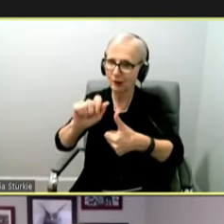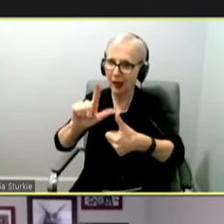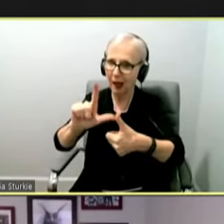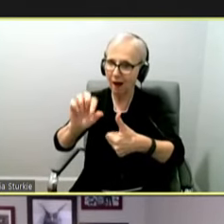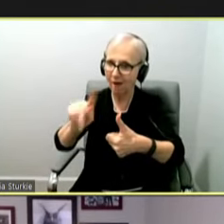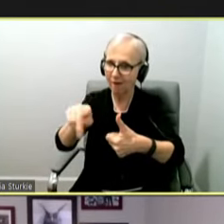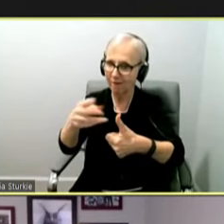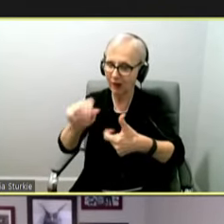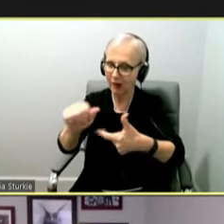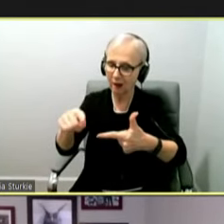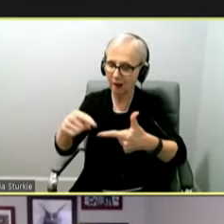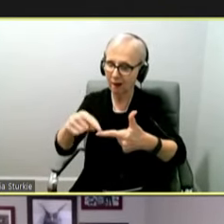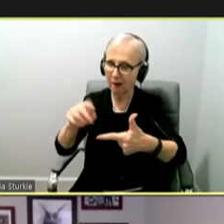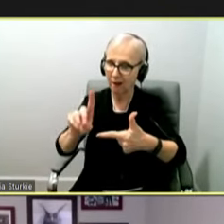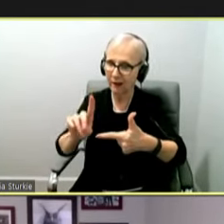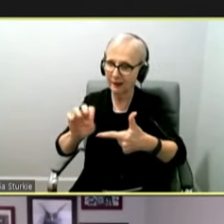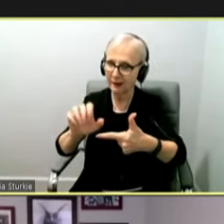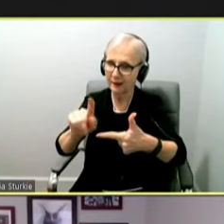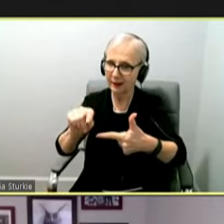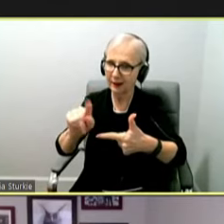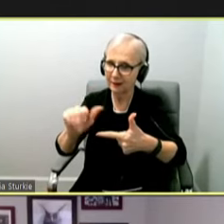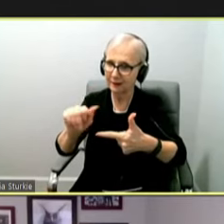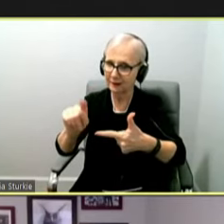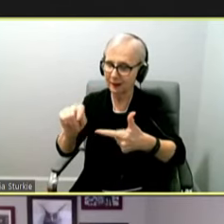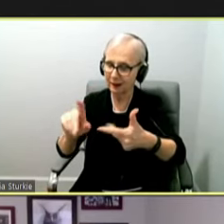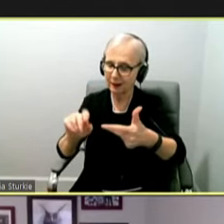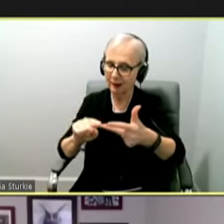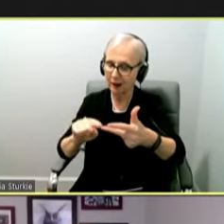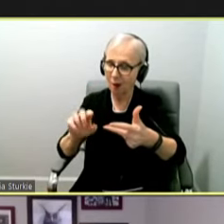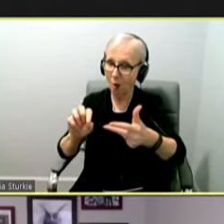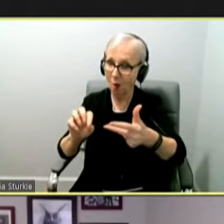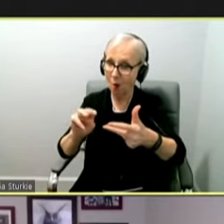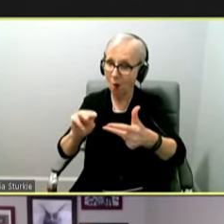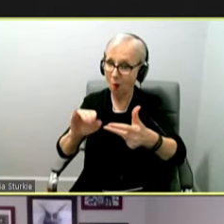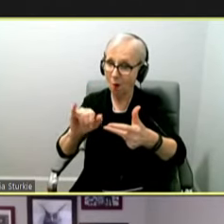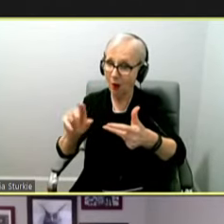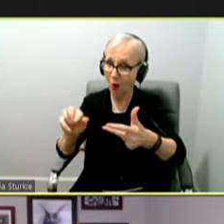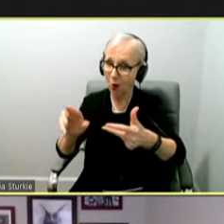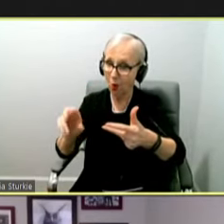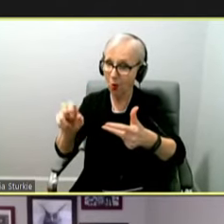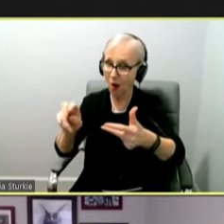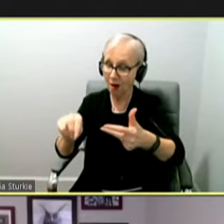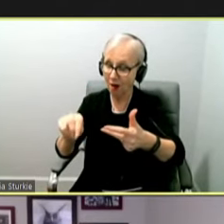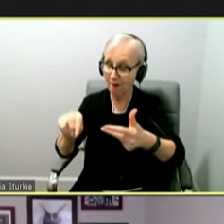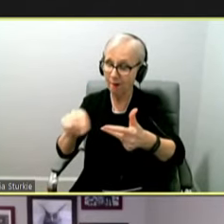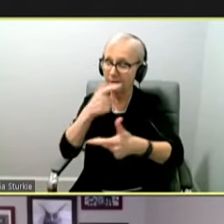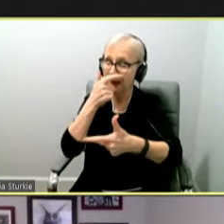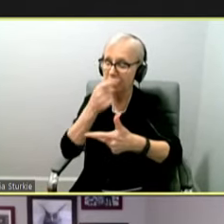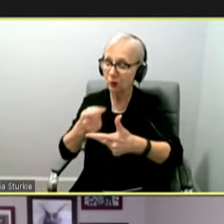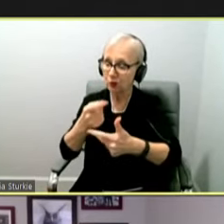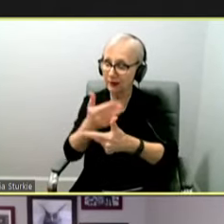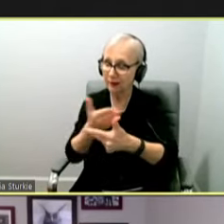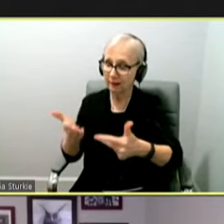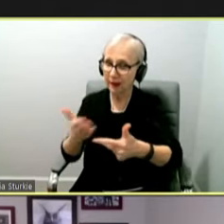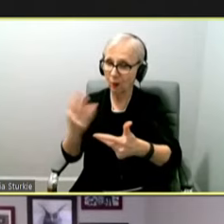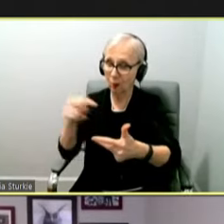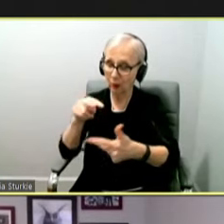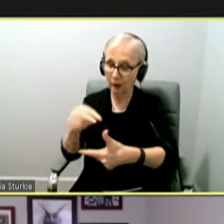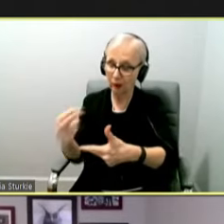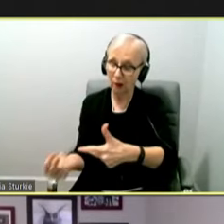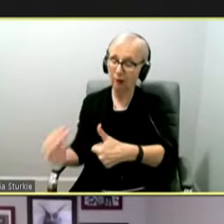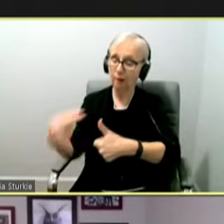now Omicron. Omicron, excuse me. But, you know, I think the interesting thing is that when we look back at